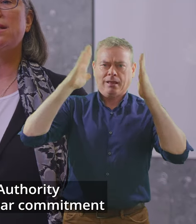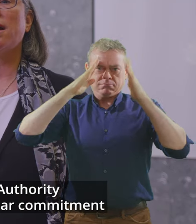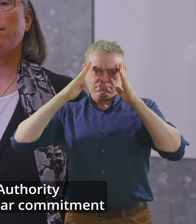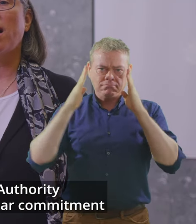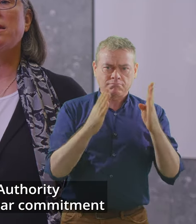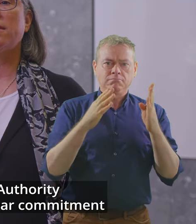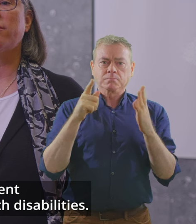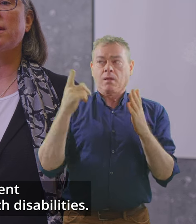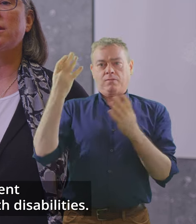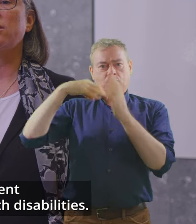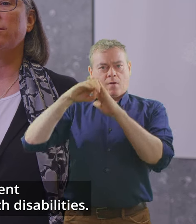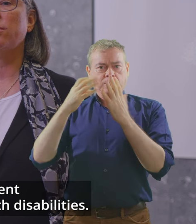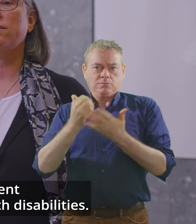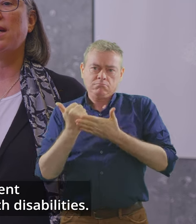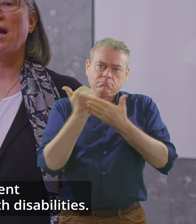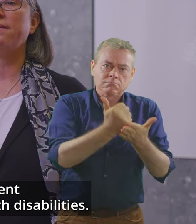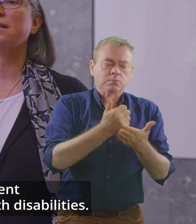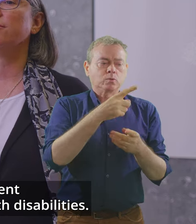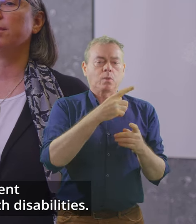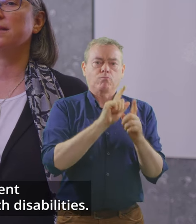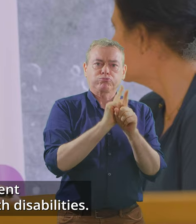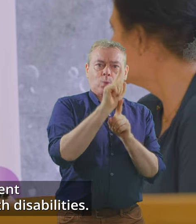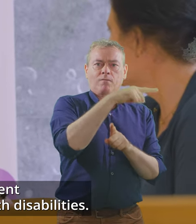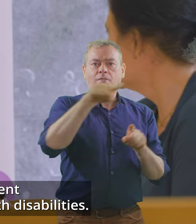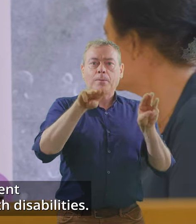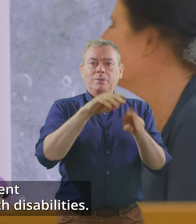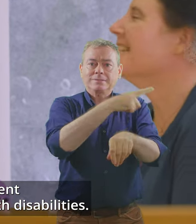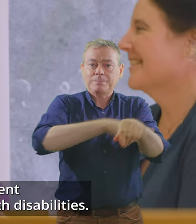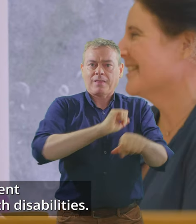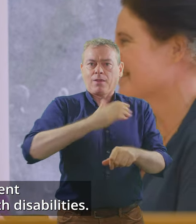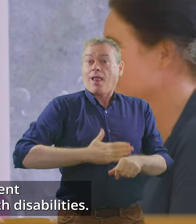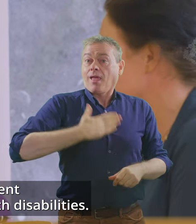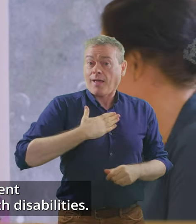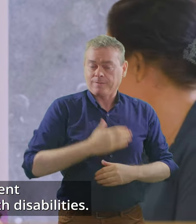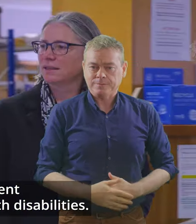commitment on the part of government to improve the lives of persons with disabilities.